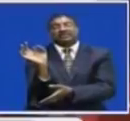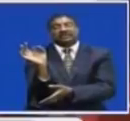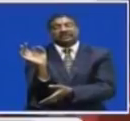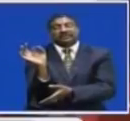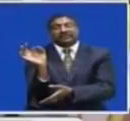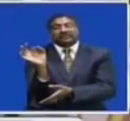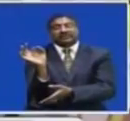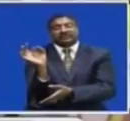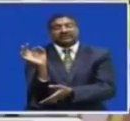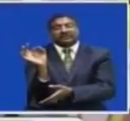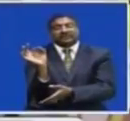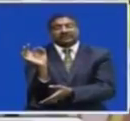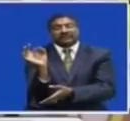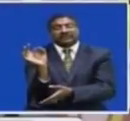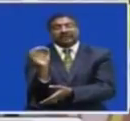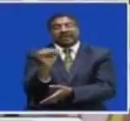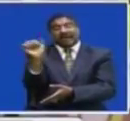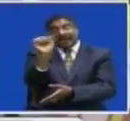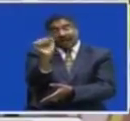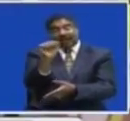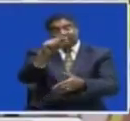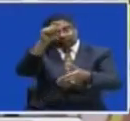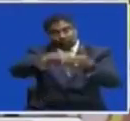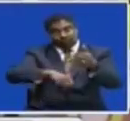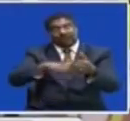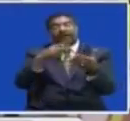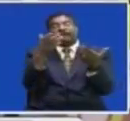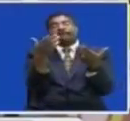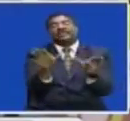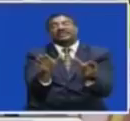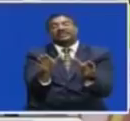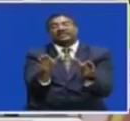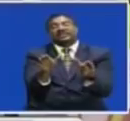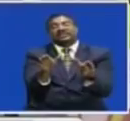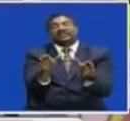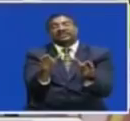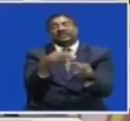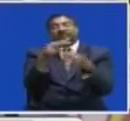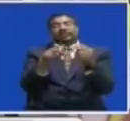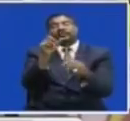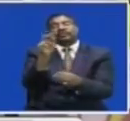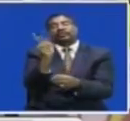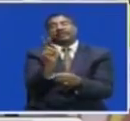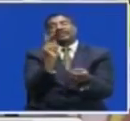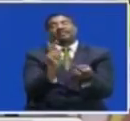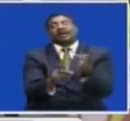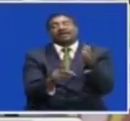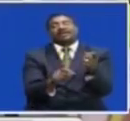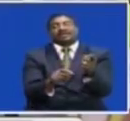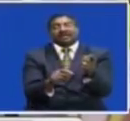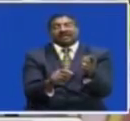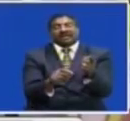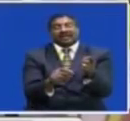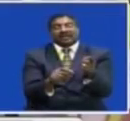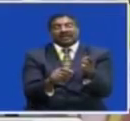Where vehicles which were charged The standard rate in our total infrastructure But